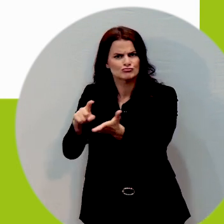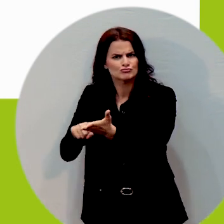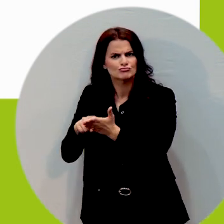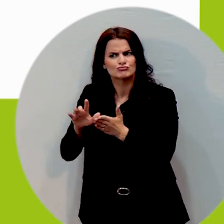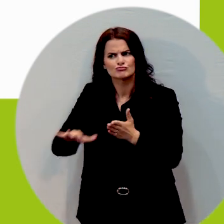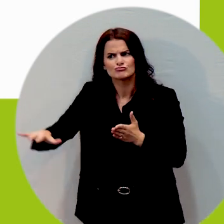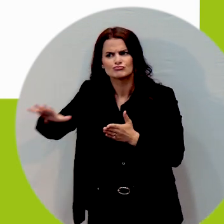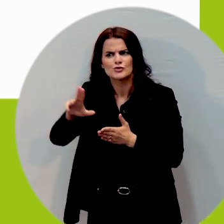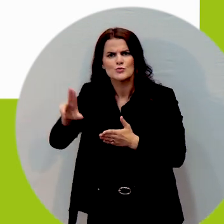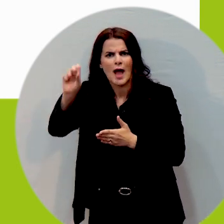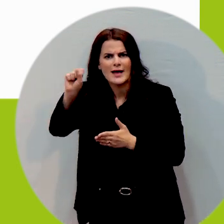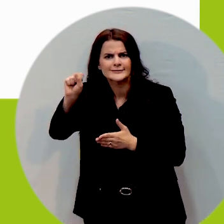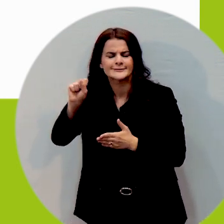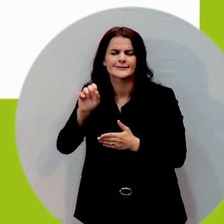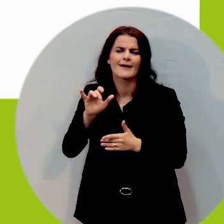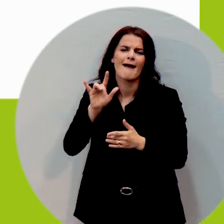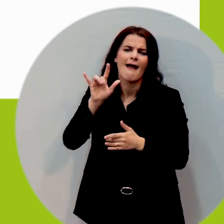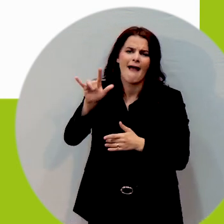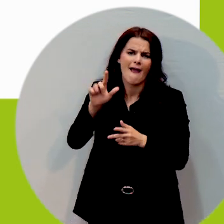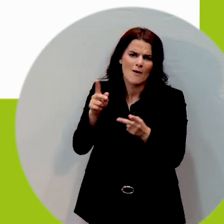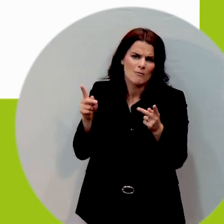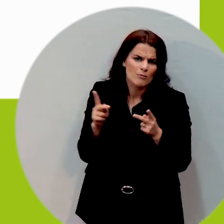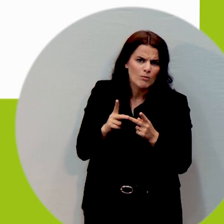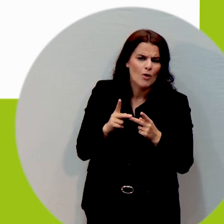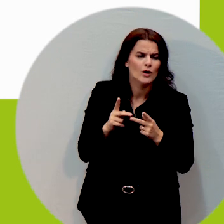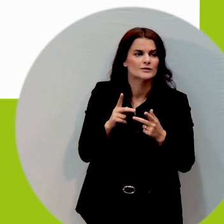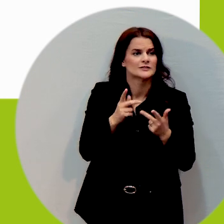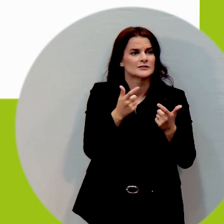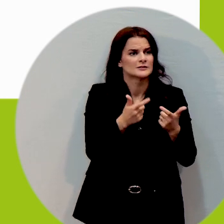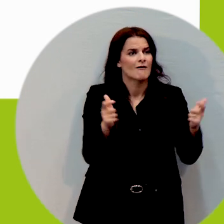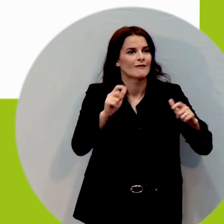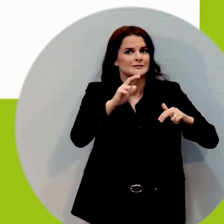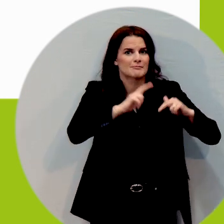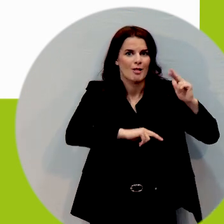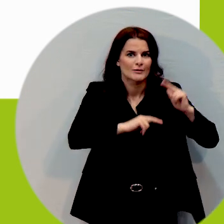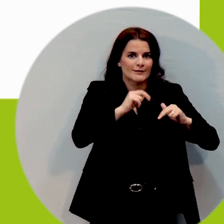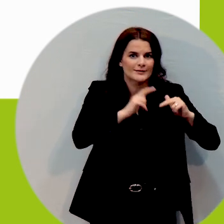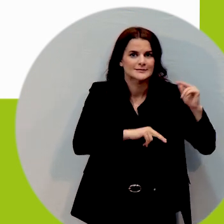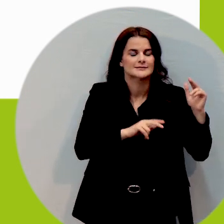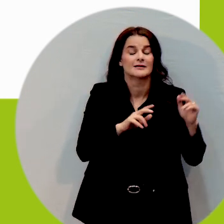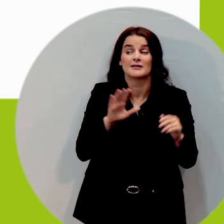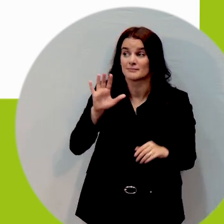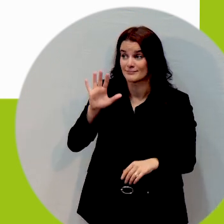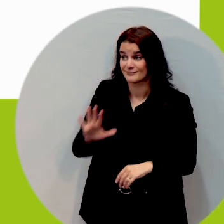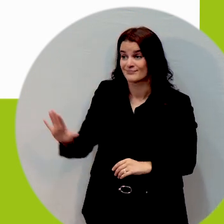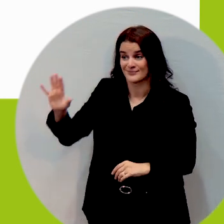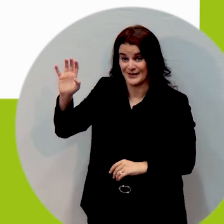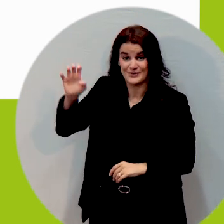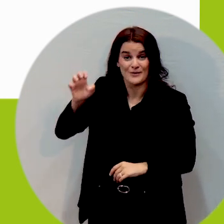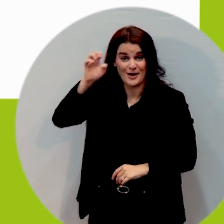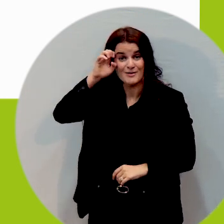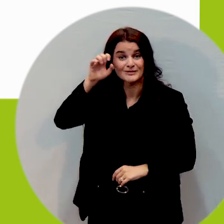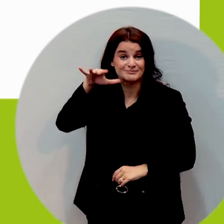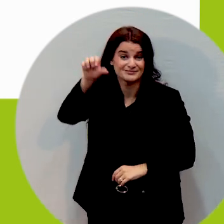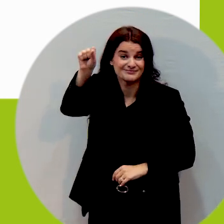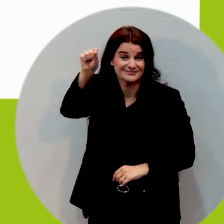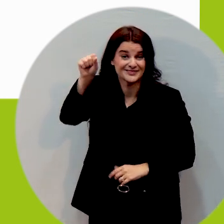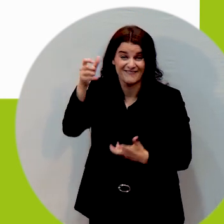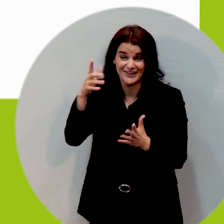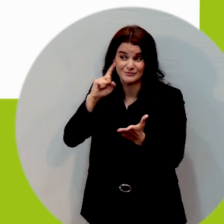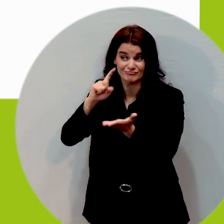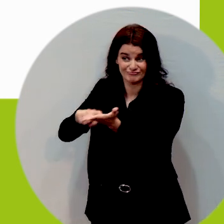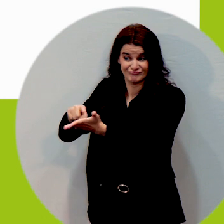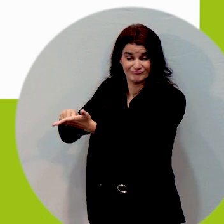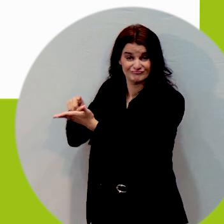basically you wear this lanyard and it says i may or may not